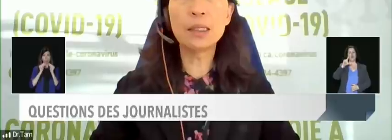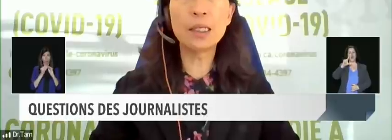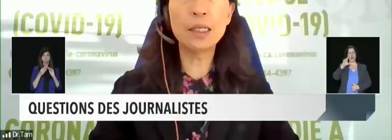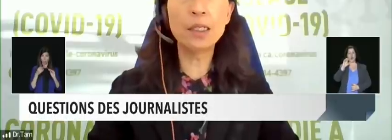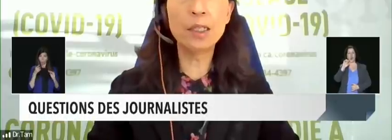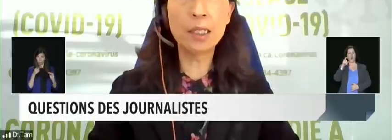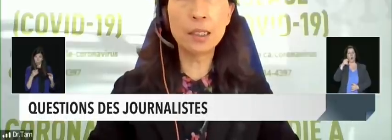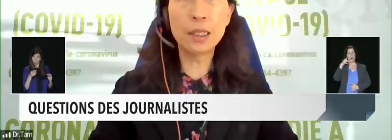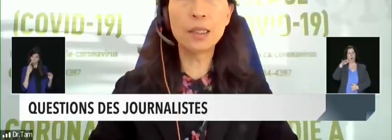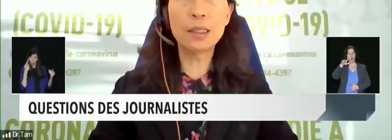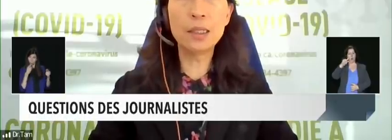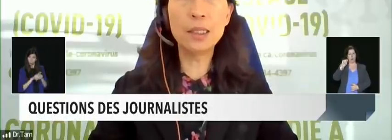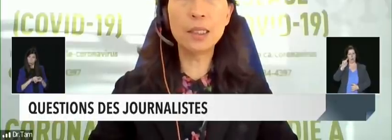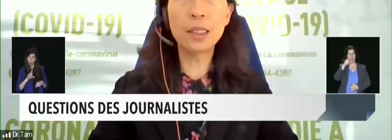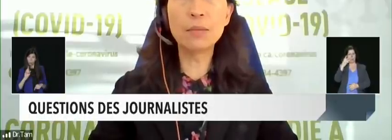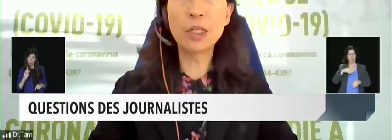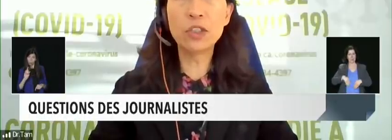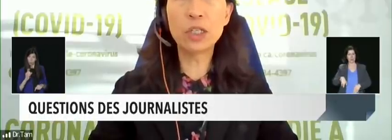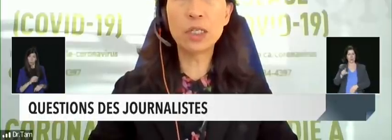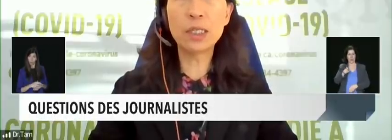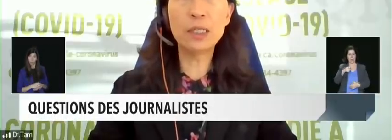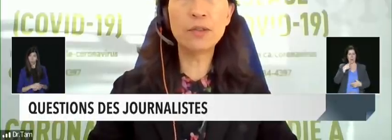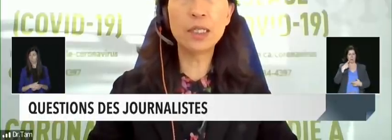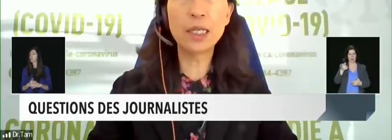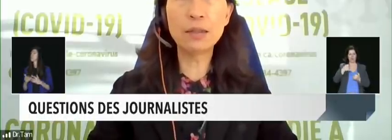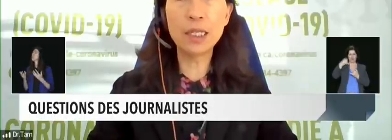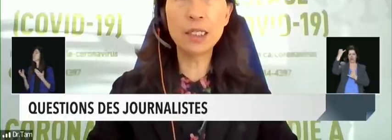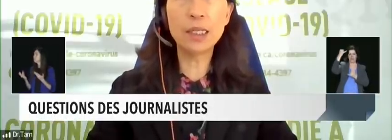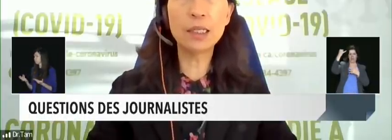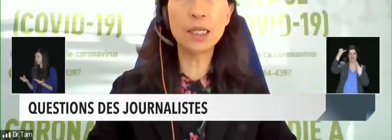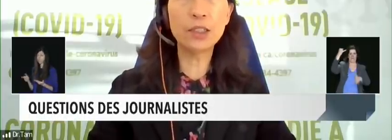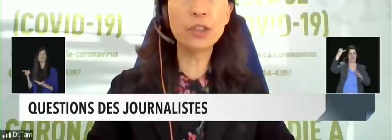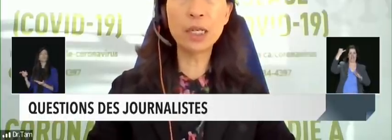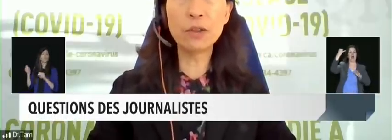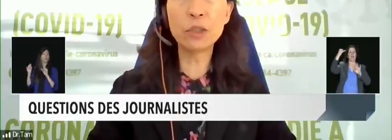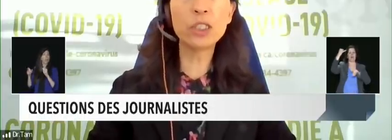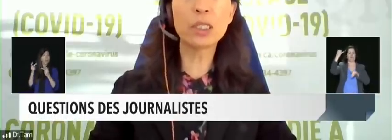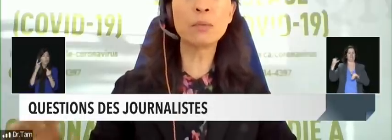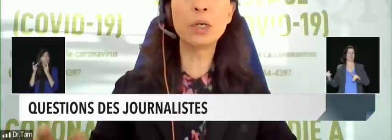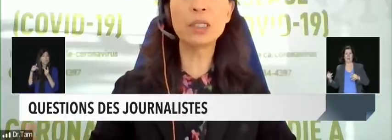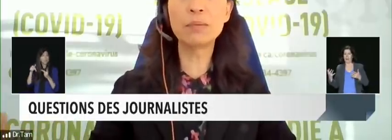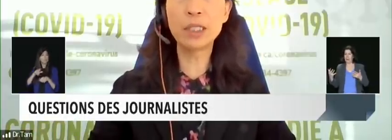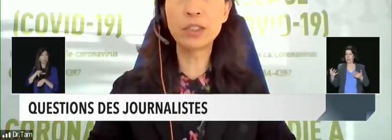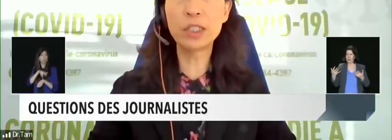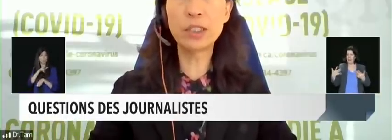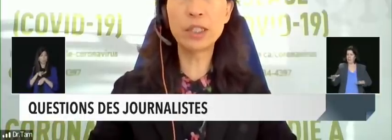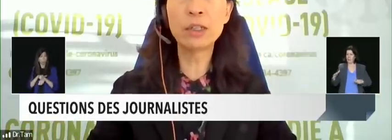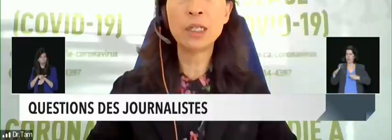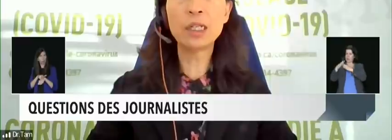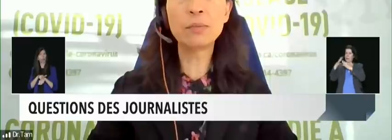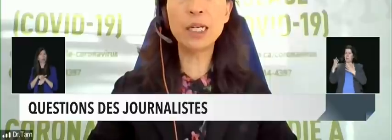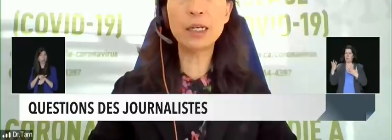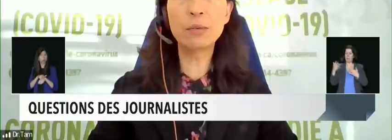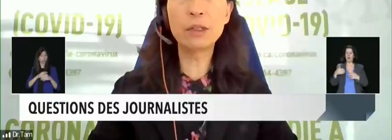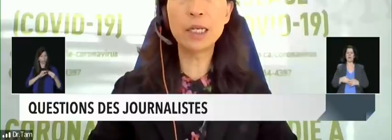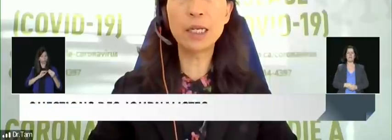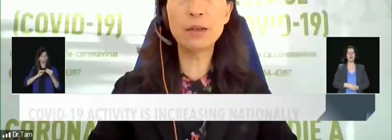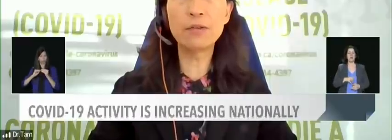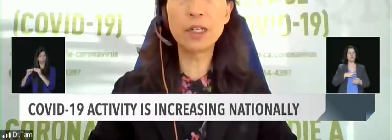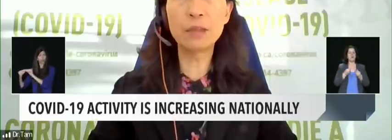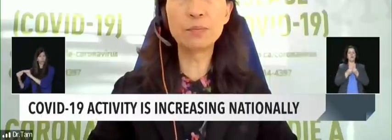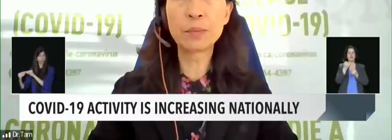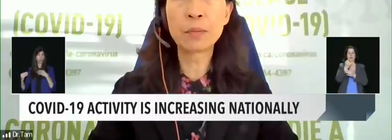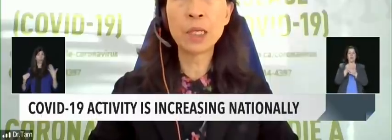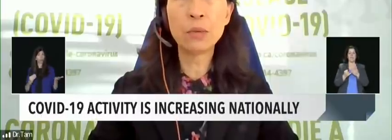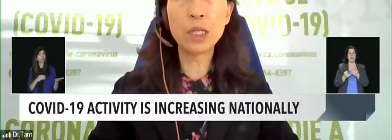Yes, and I think you can see a number of charts, even in our data at the national level, which is a composite picture. So Quebec will